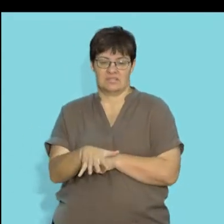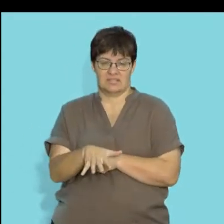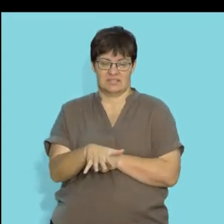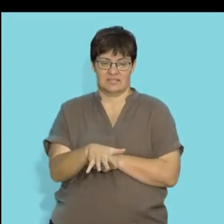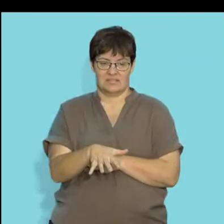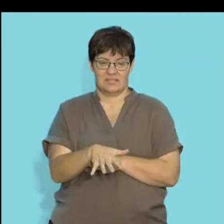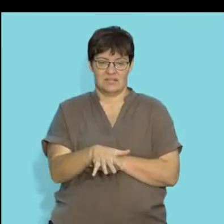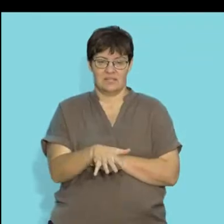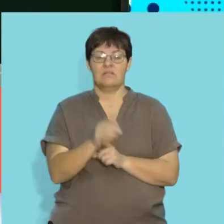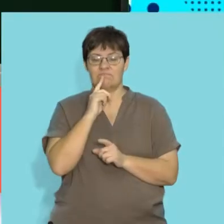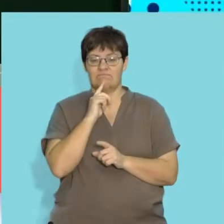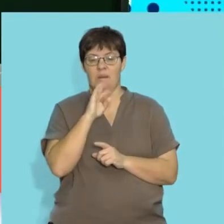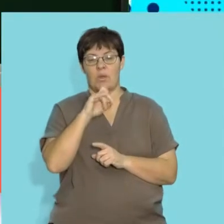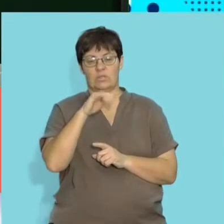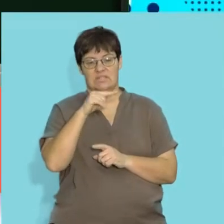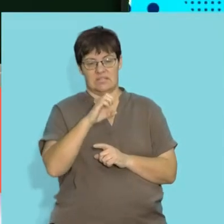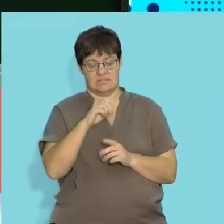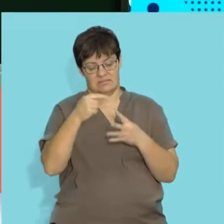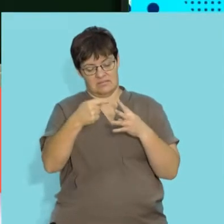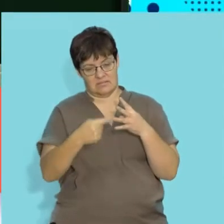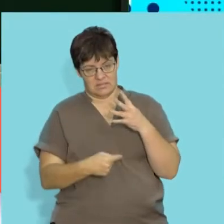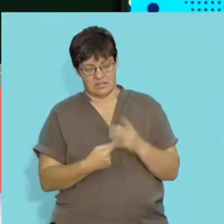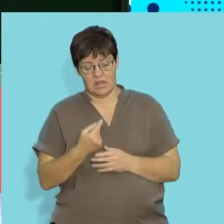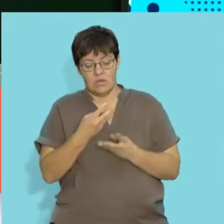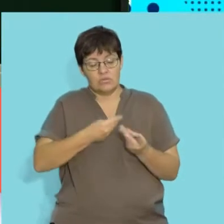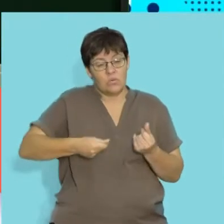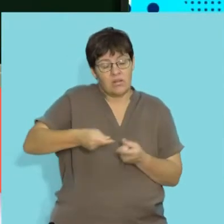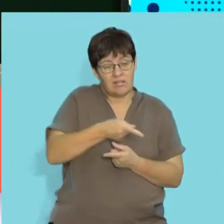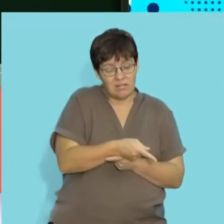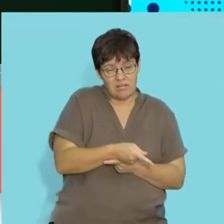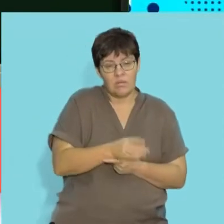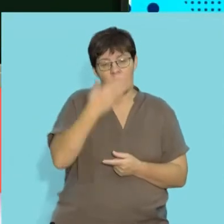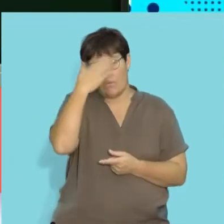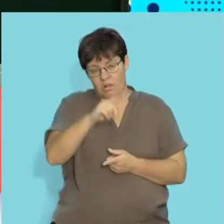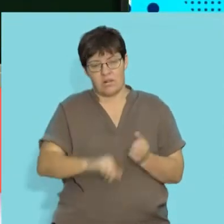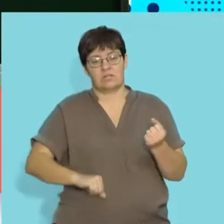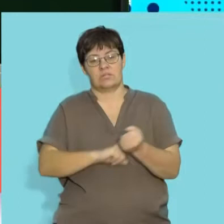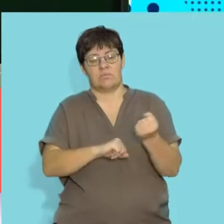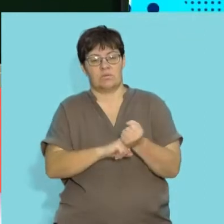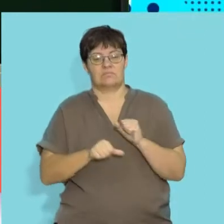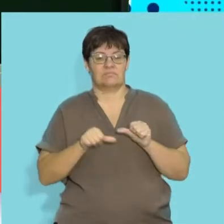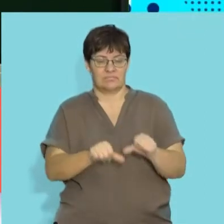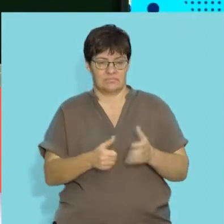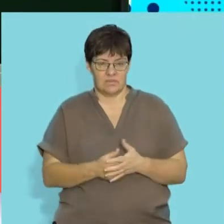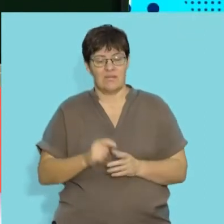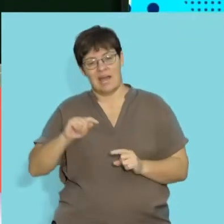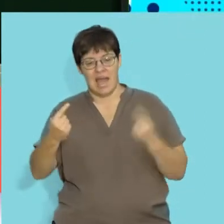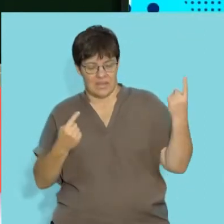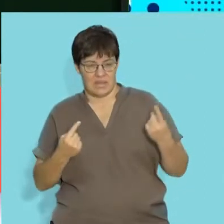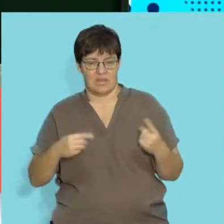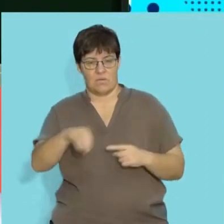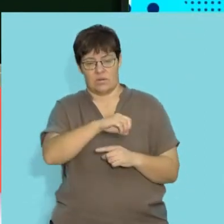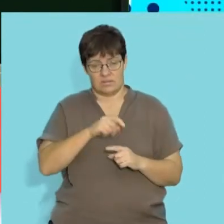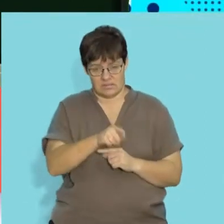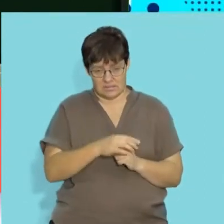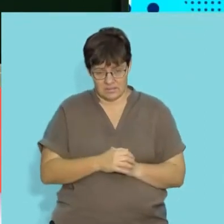the biotic components. So when we refer to soil, we know that soil supports the existence of other